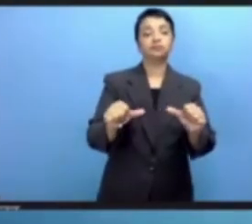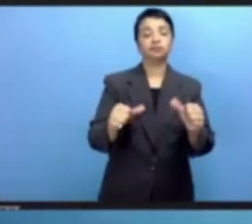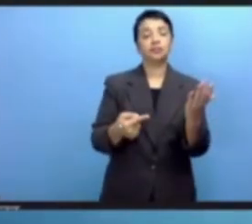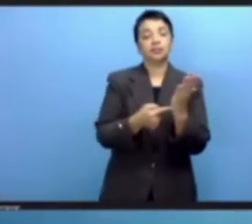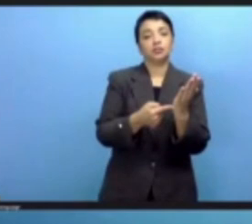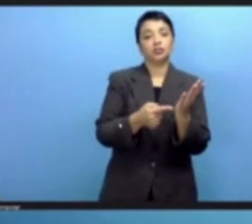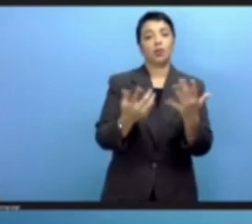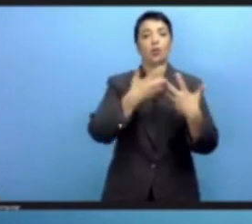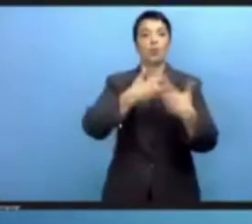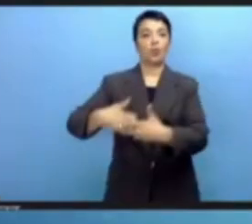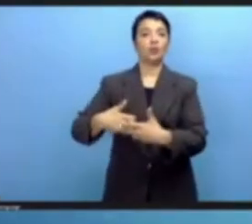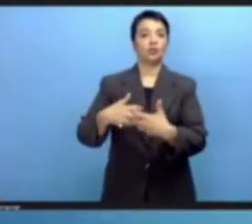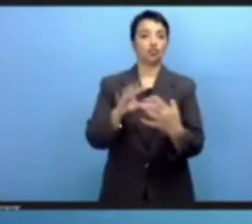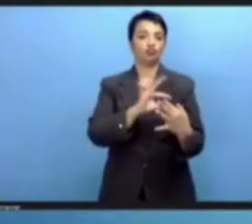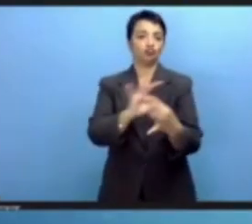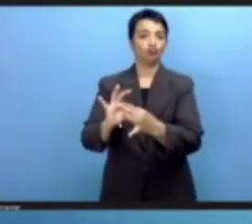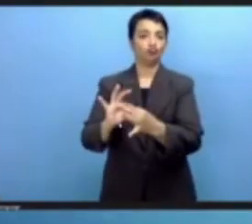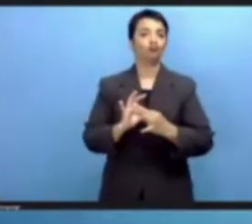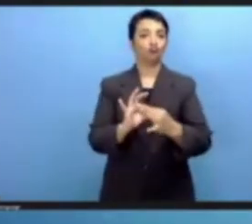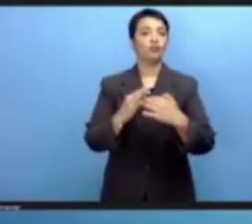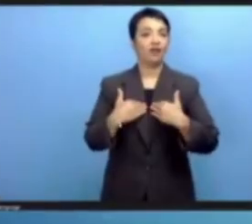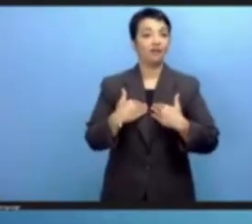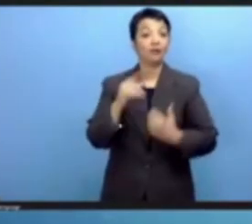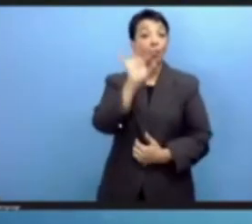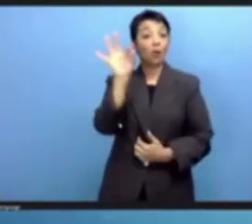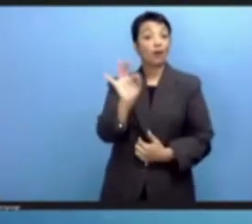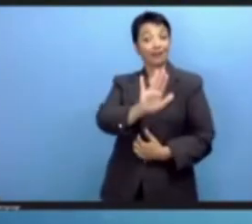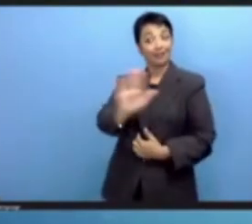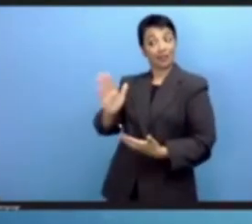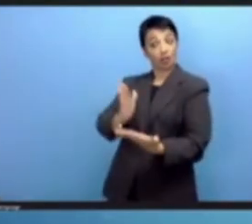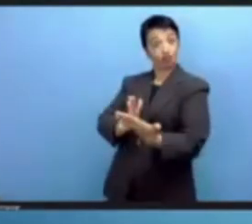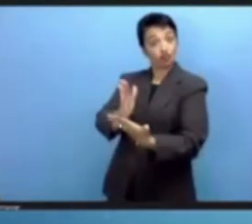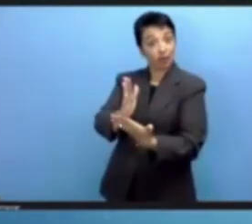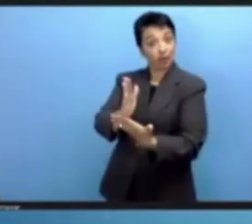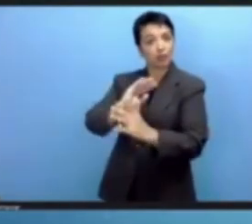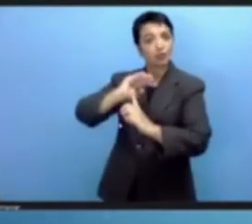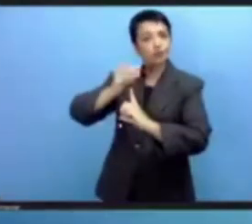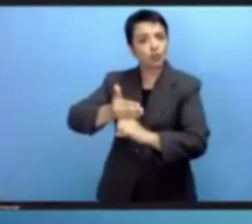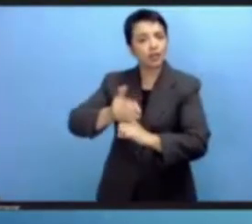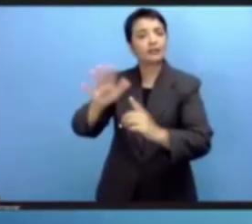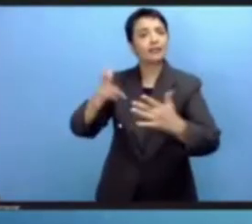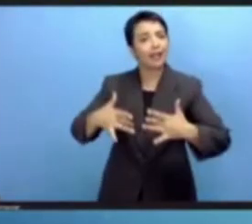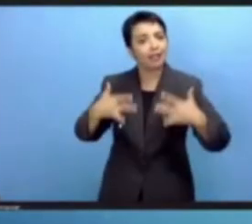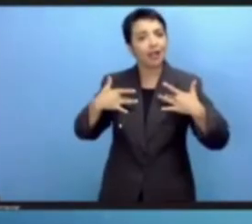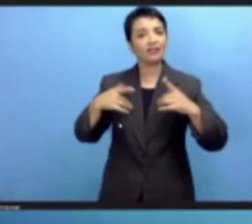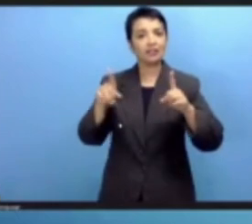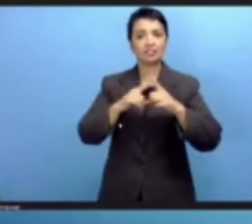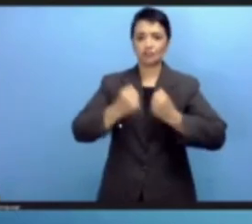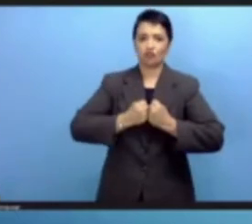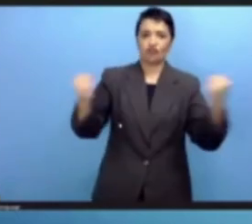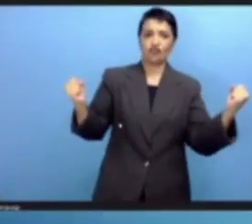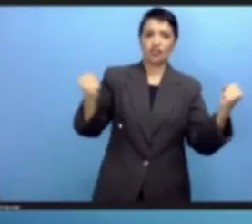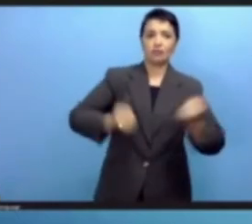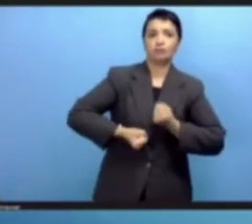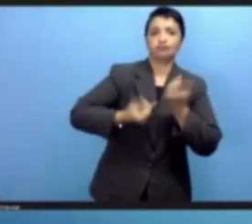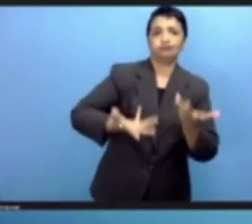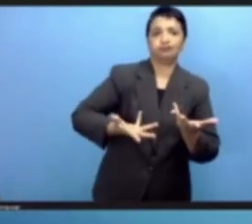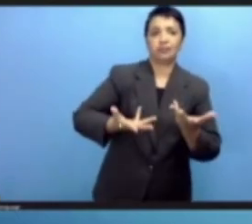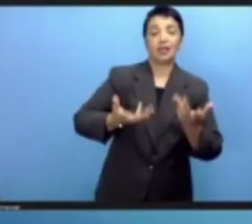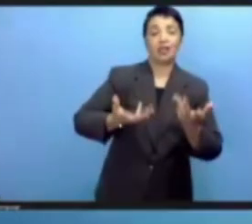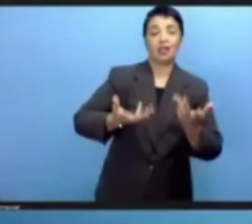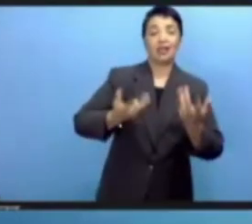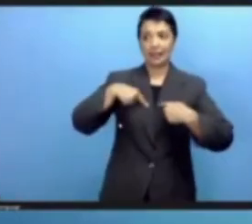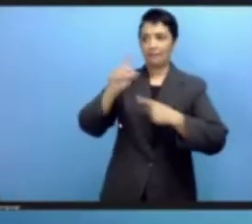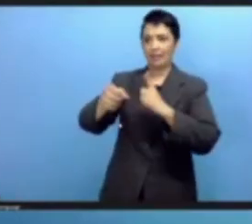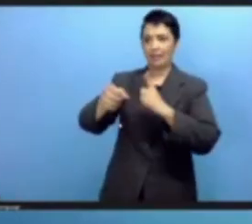conversations, and to protect their rights, including to life and freedom of expression, we are constantly under attack due to